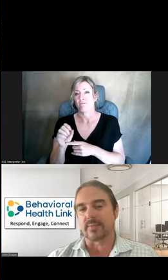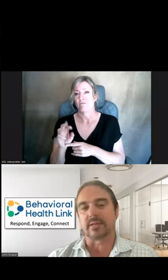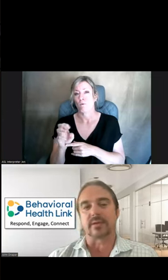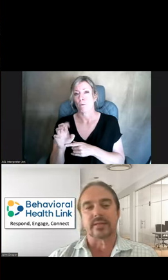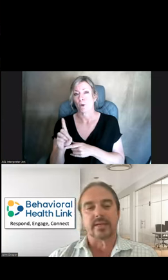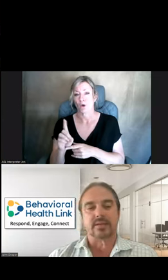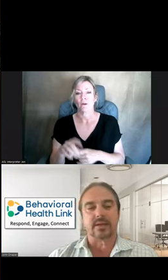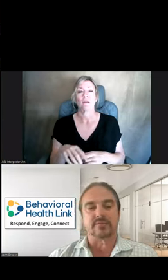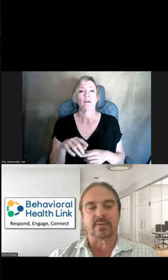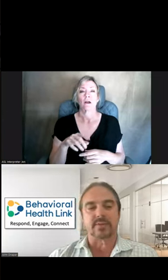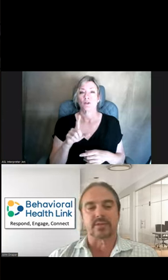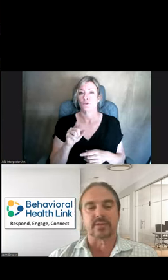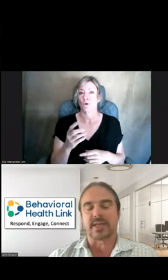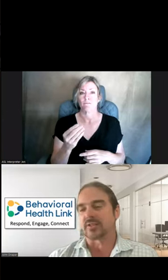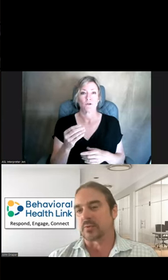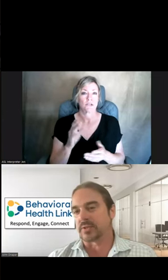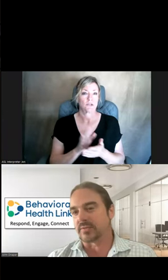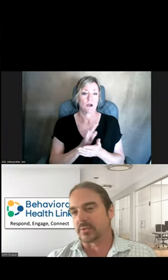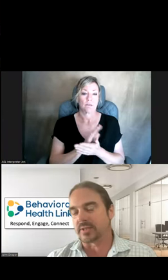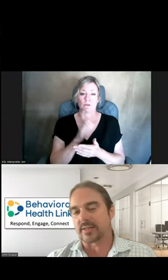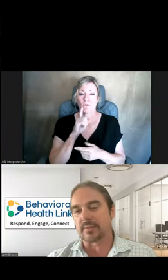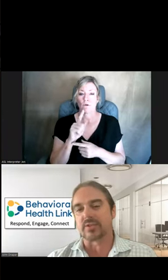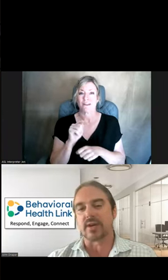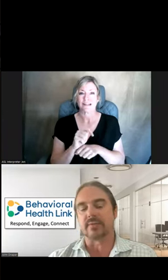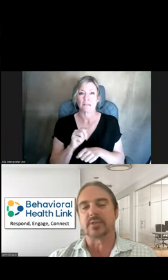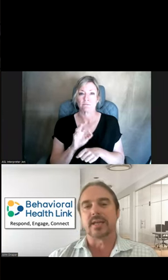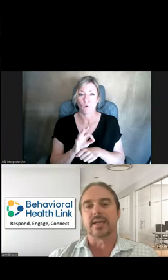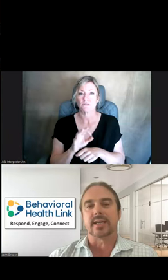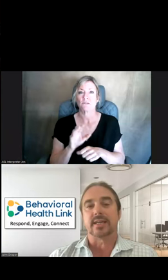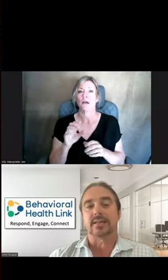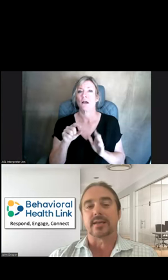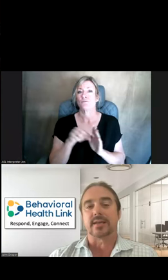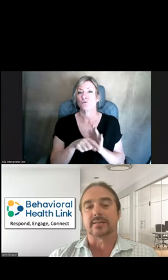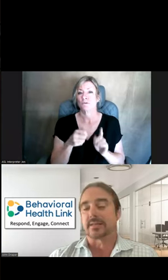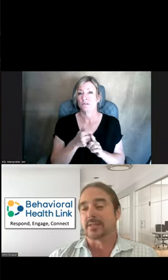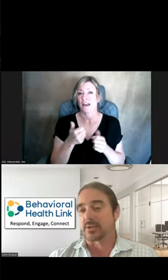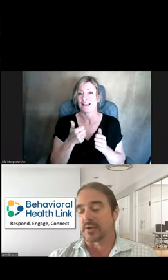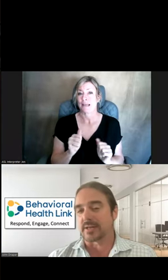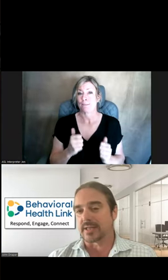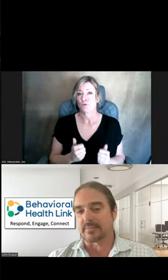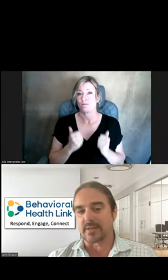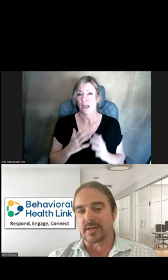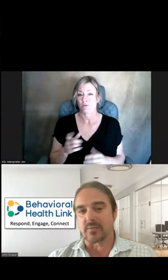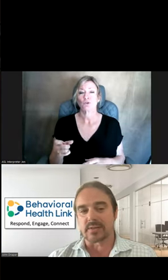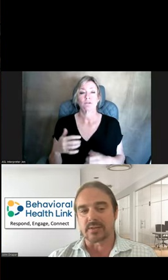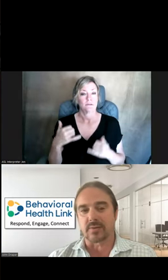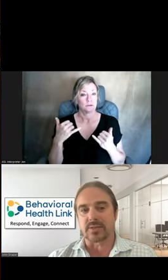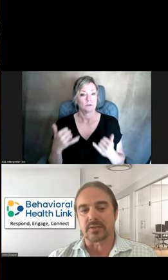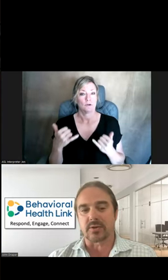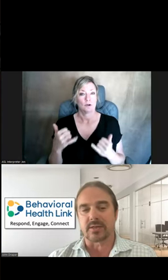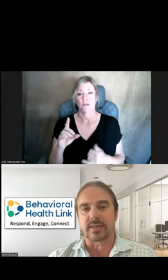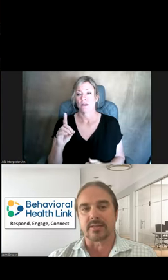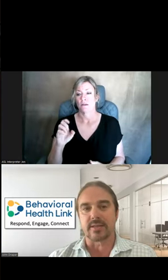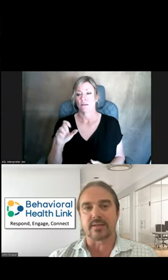document from the Task Force of Suicide Attempt Survivors. And he is currently, De